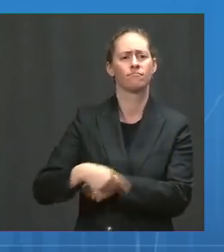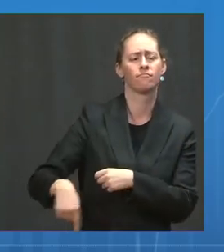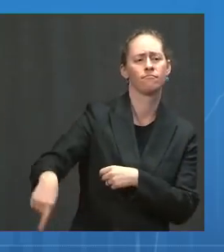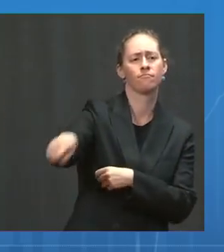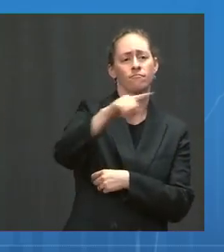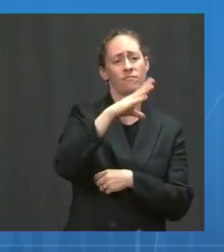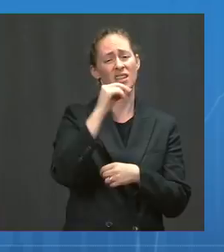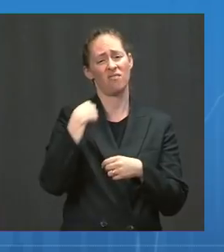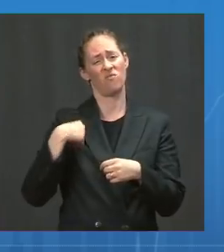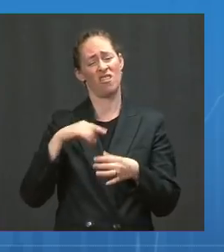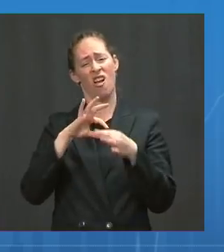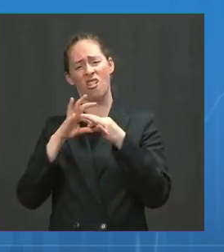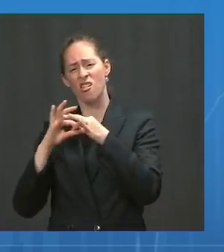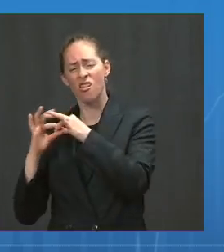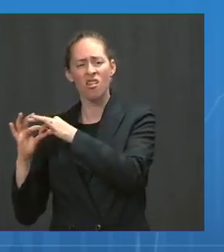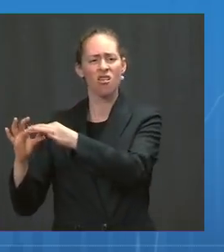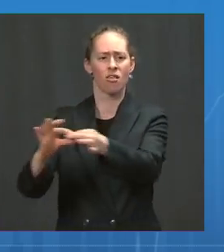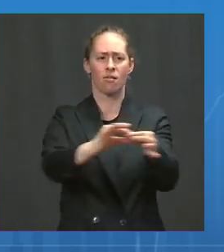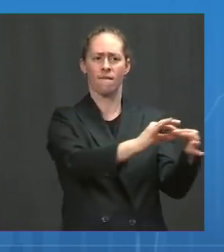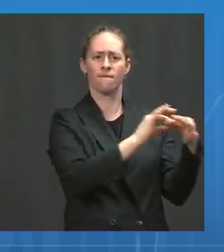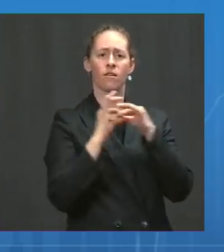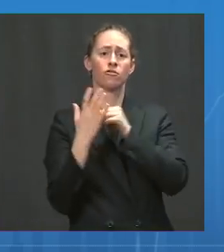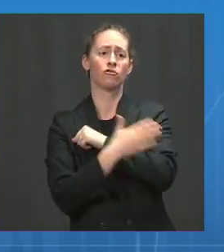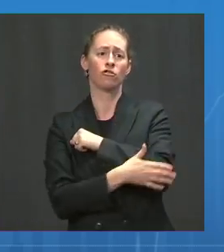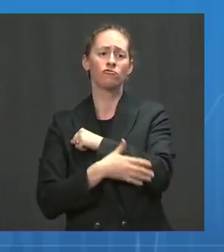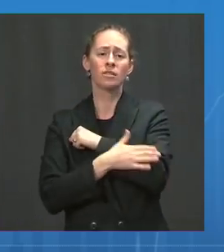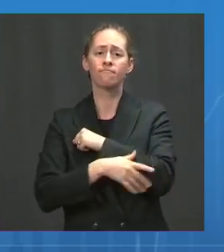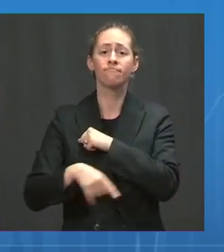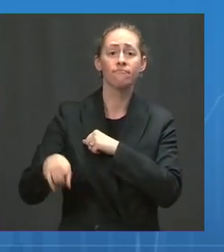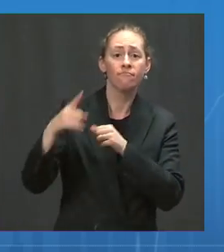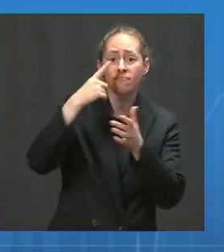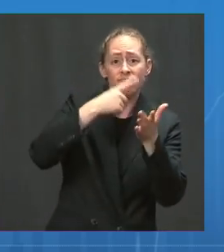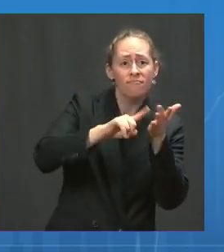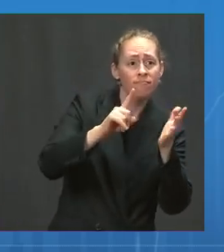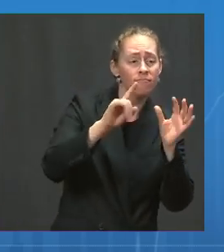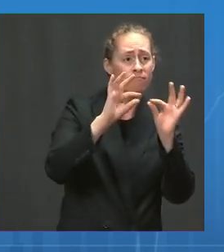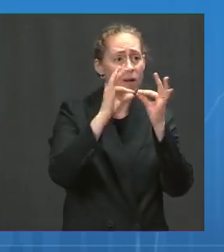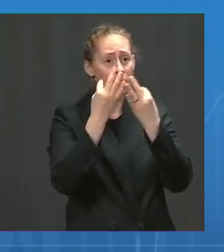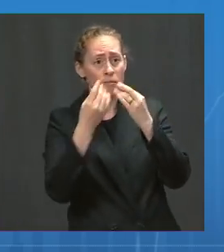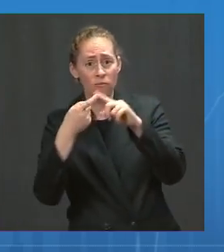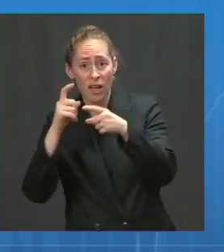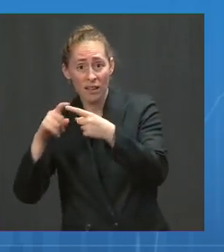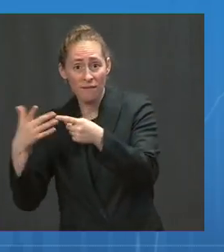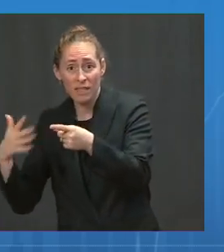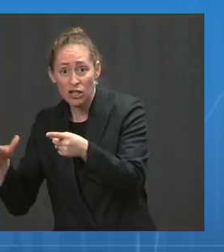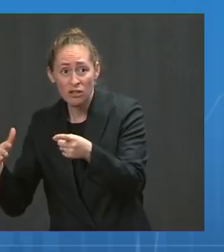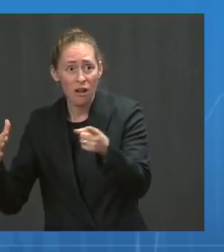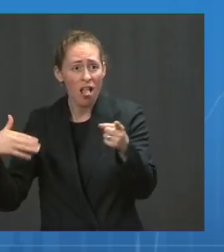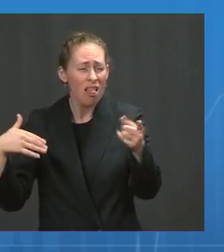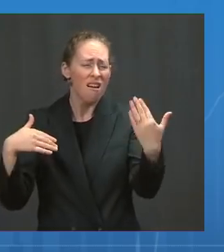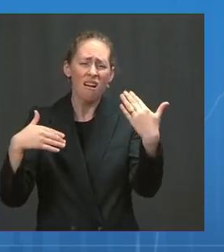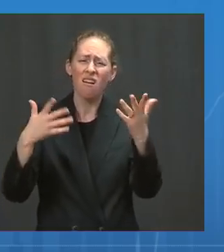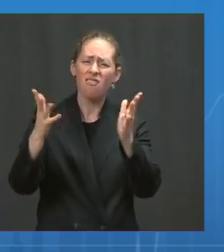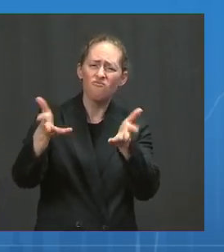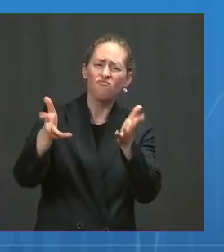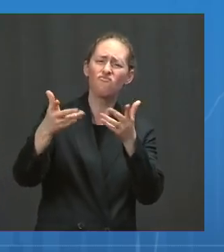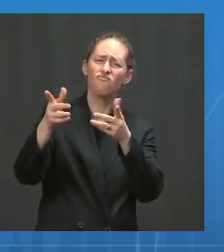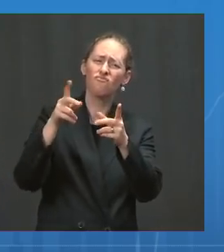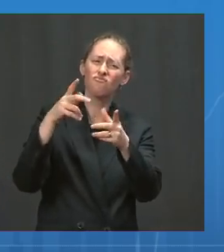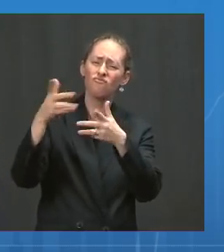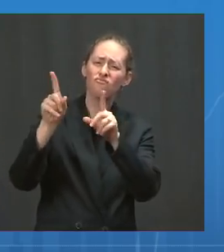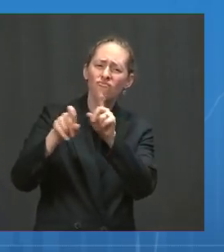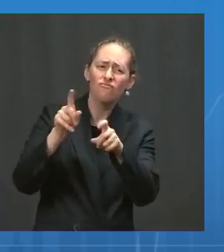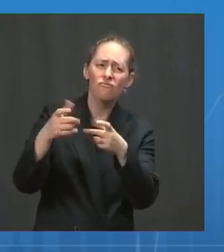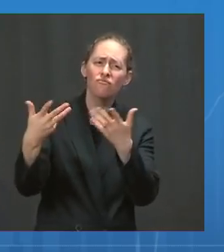Americans across this country, looking to our family and our friends and asking them if they are vaccinated. You know, this vaccination campaign is going to move,